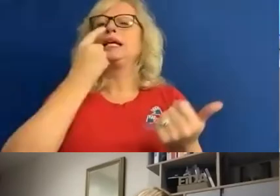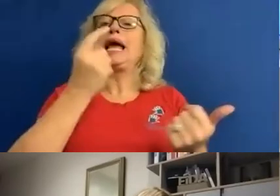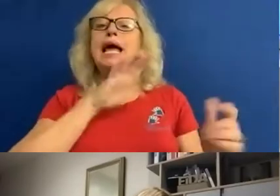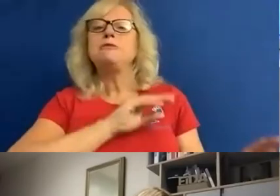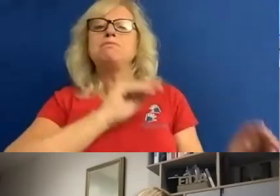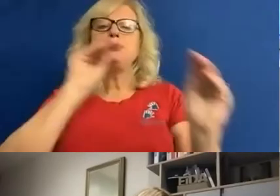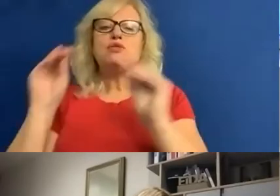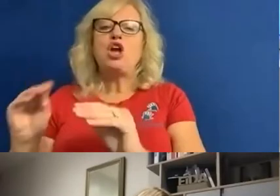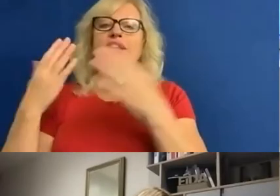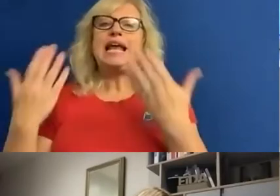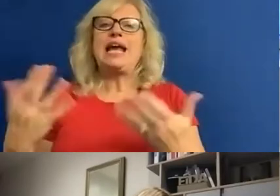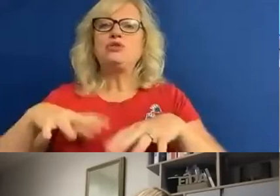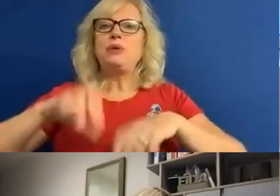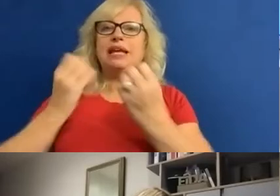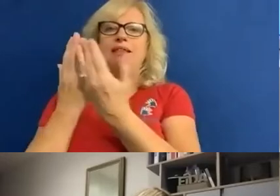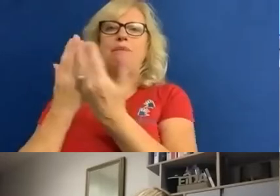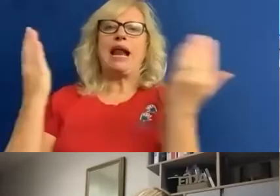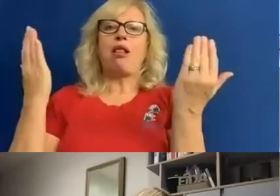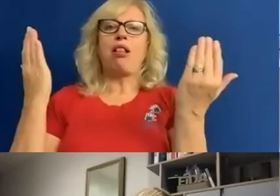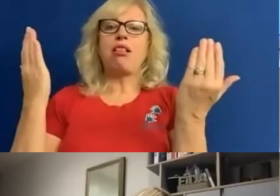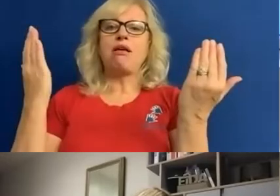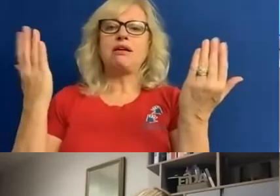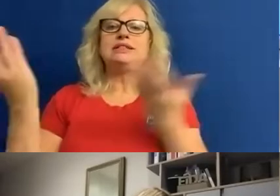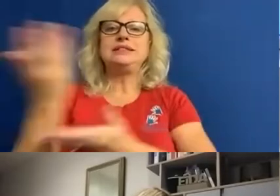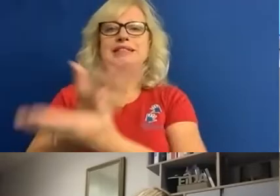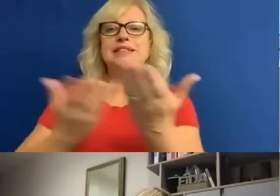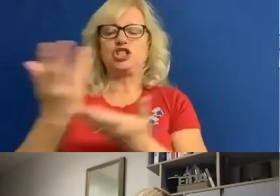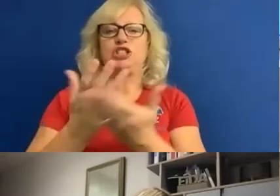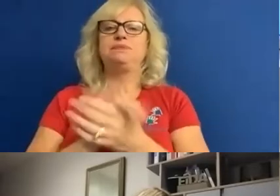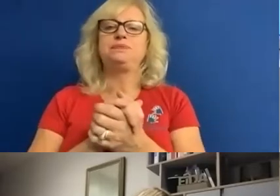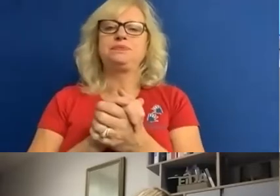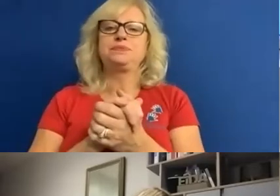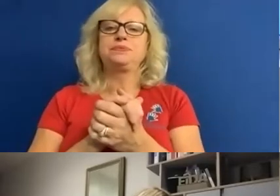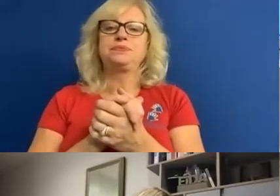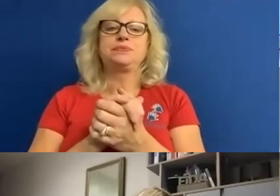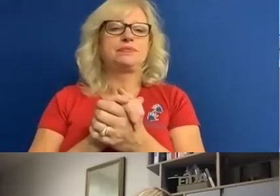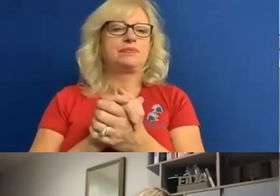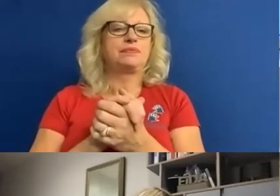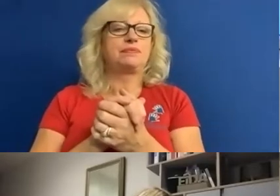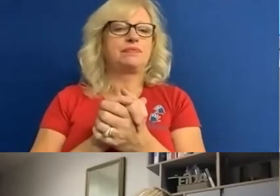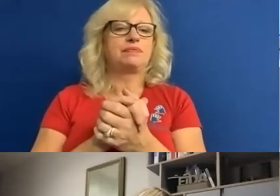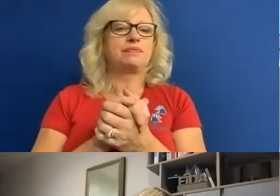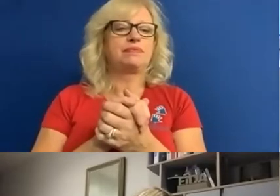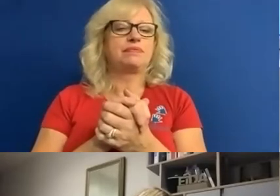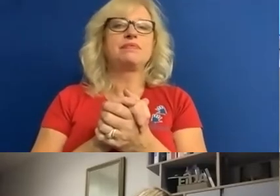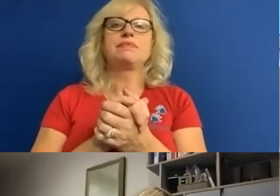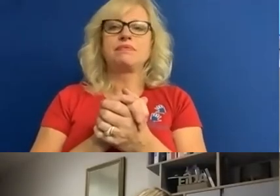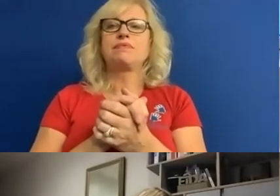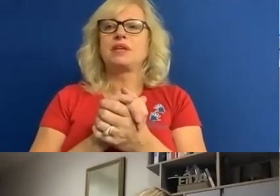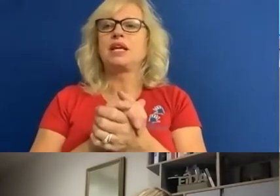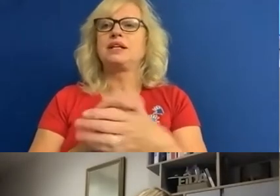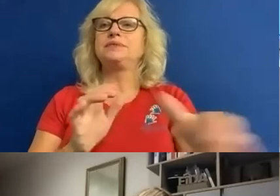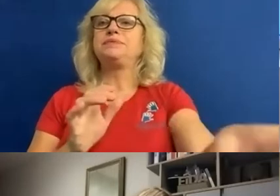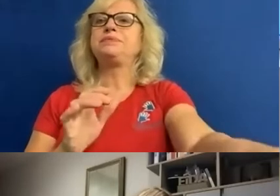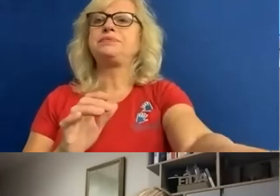begin our panel discussion today. And the panel will be chaired, I'm delighted to say, by Cameron Malik,